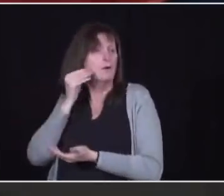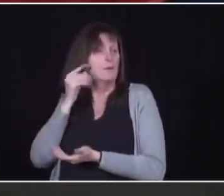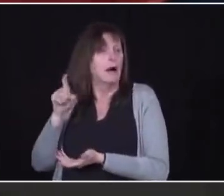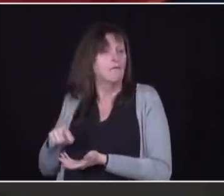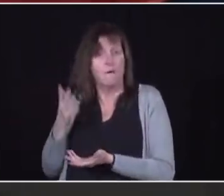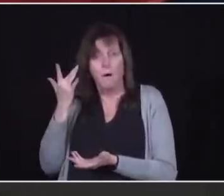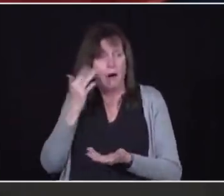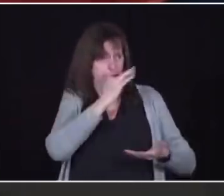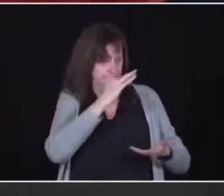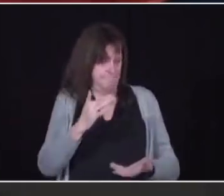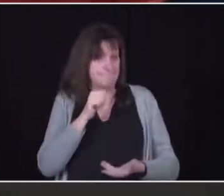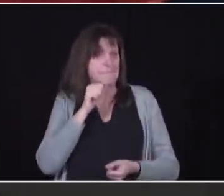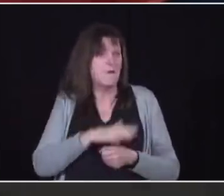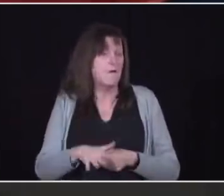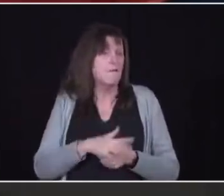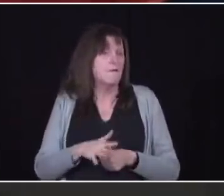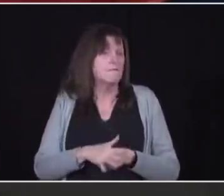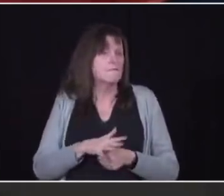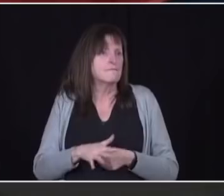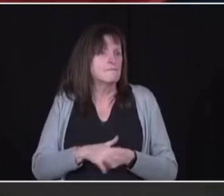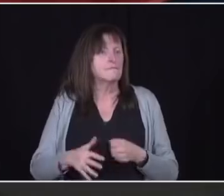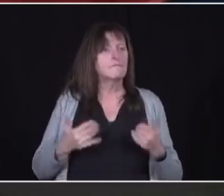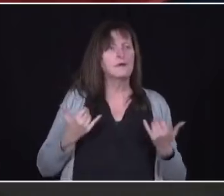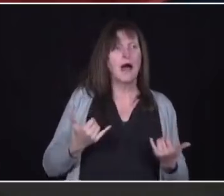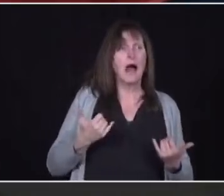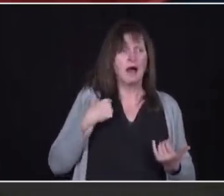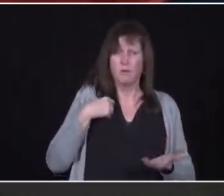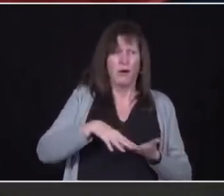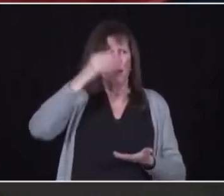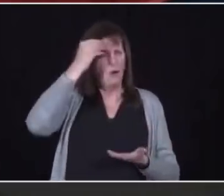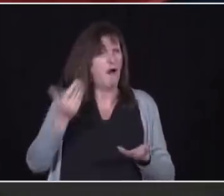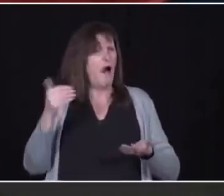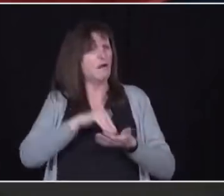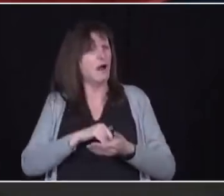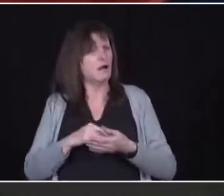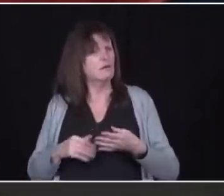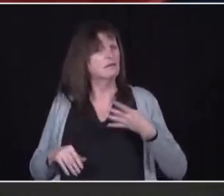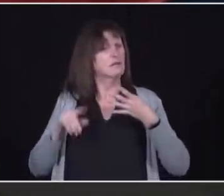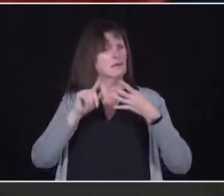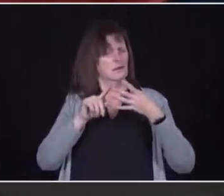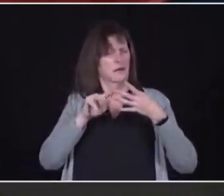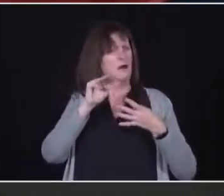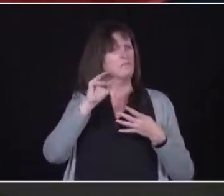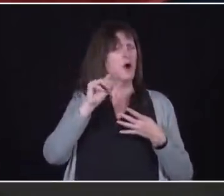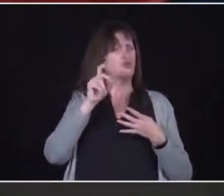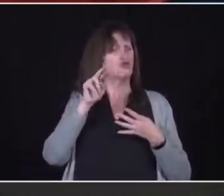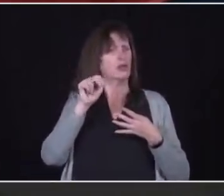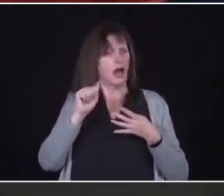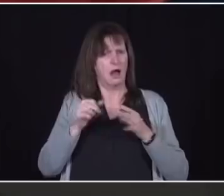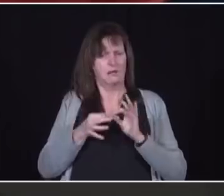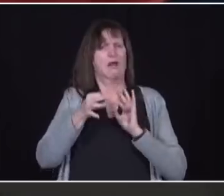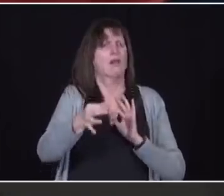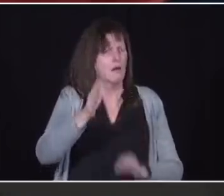we learned about a further Moderna delay. And we clearly saw in the modeling more